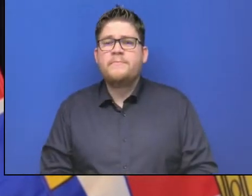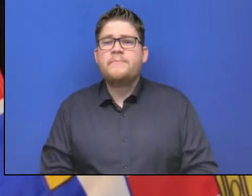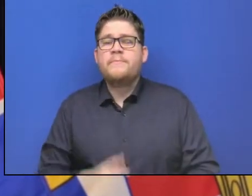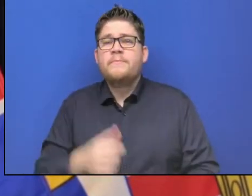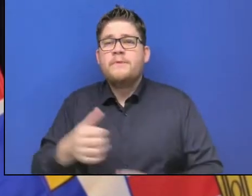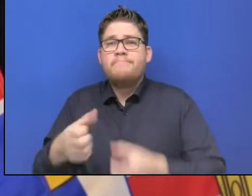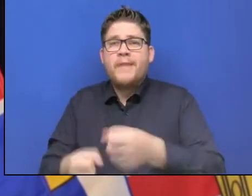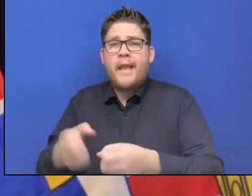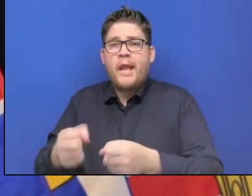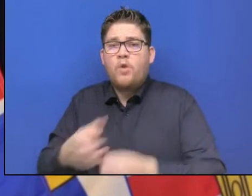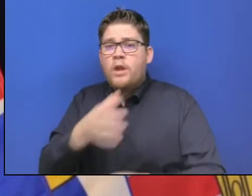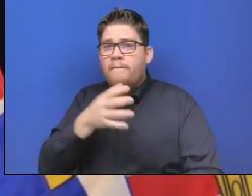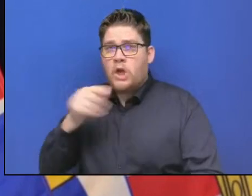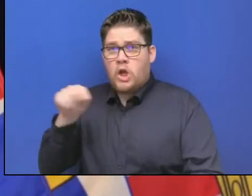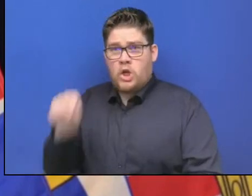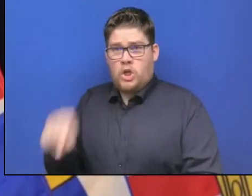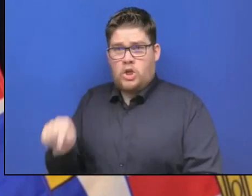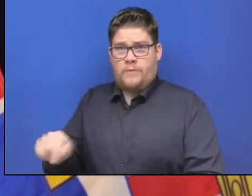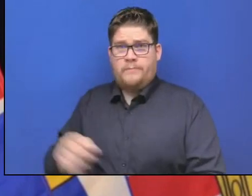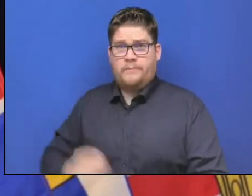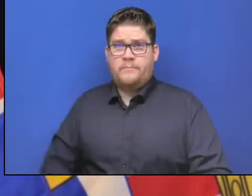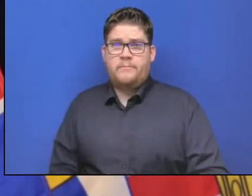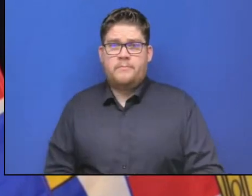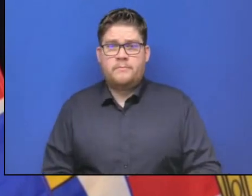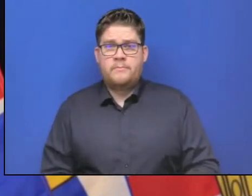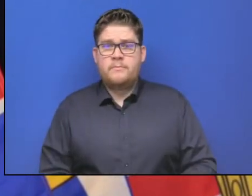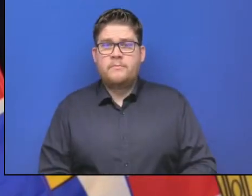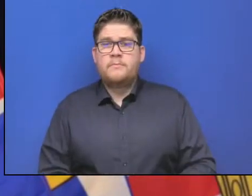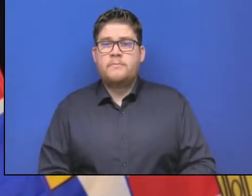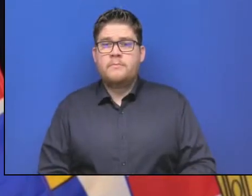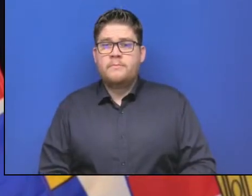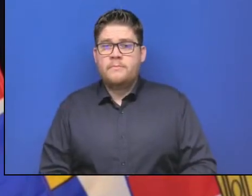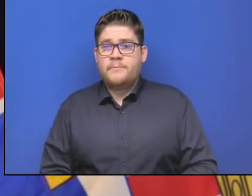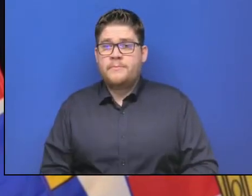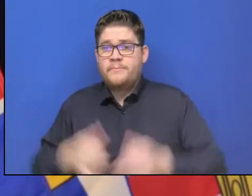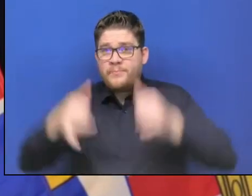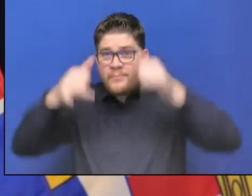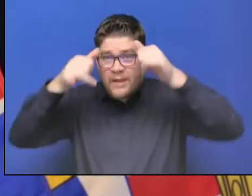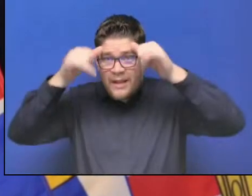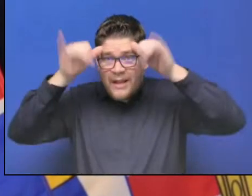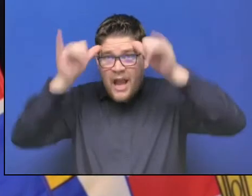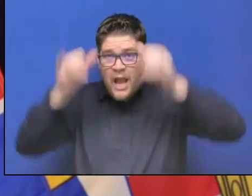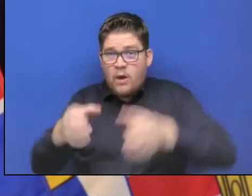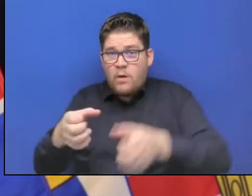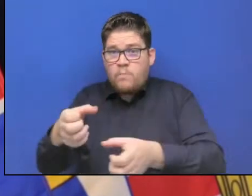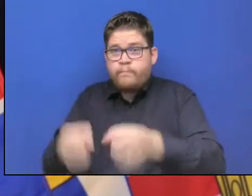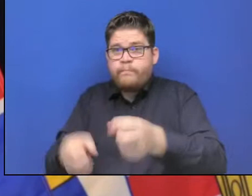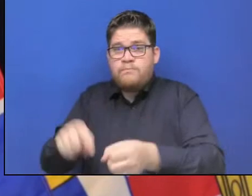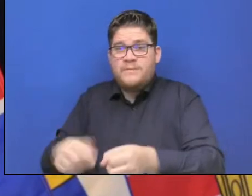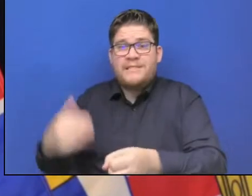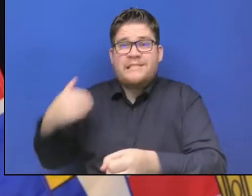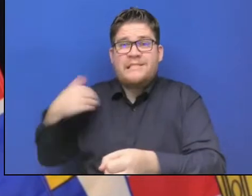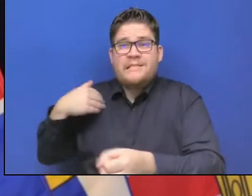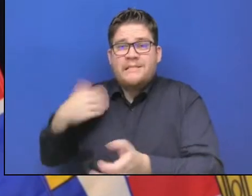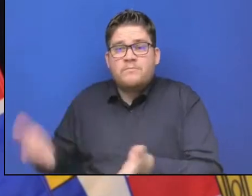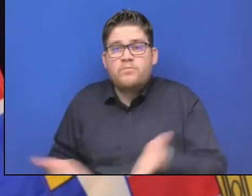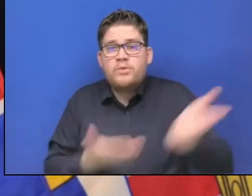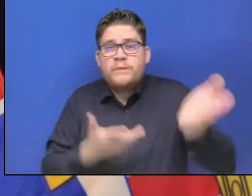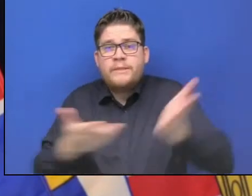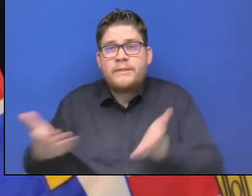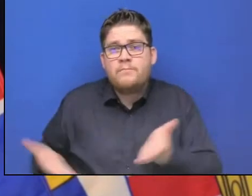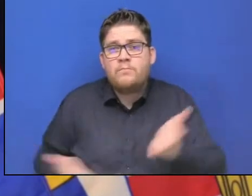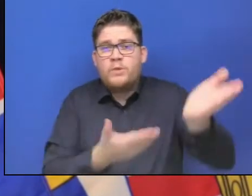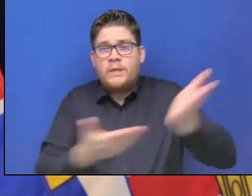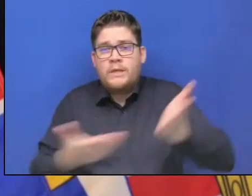And he started moving dairy cattle out on Tuesday. And continued to do that. He was able to